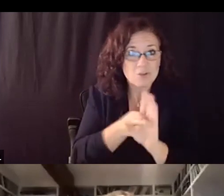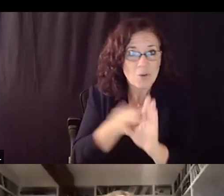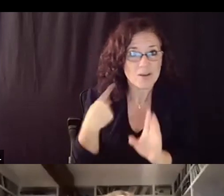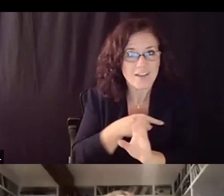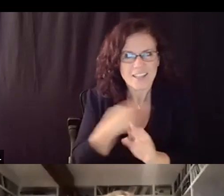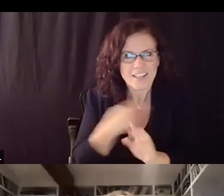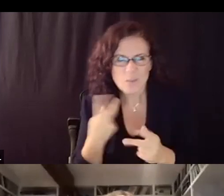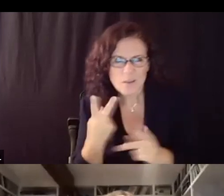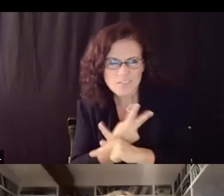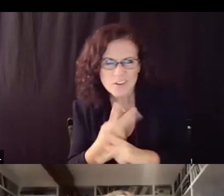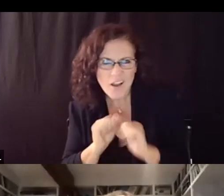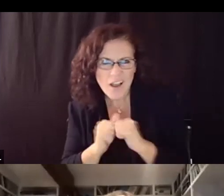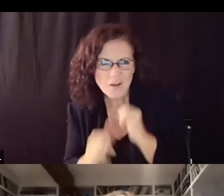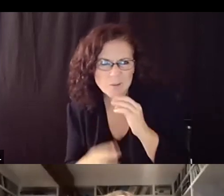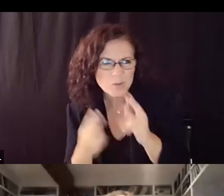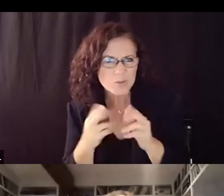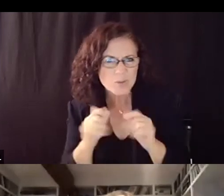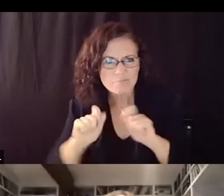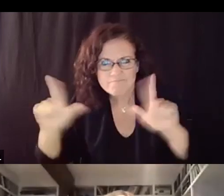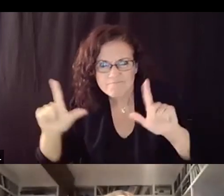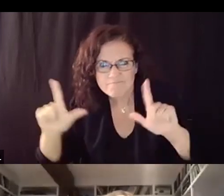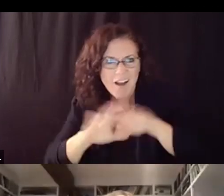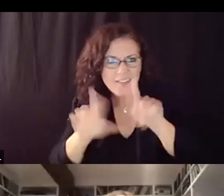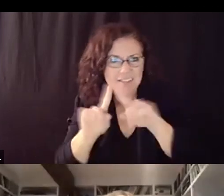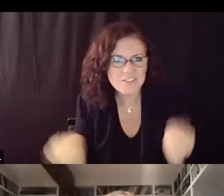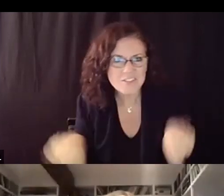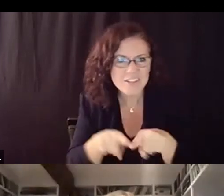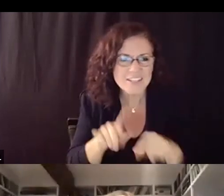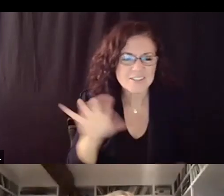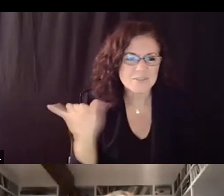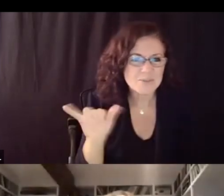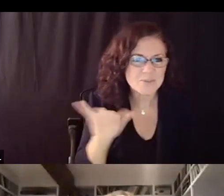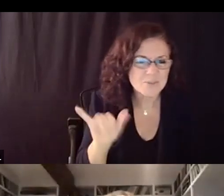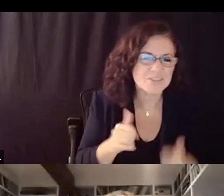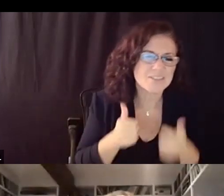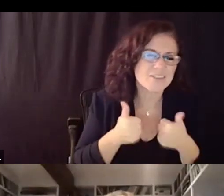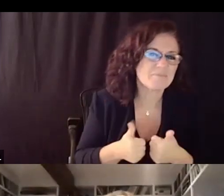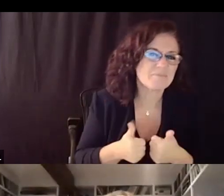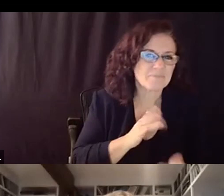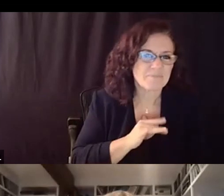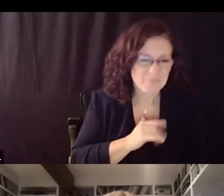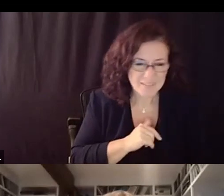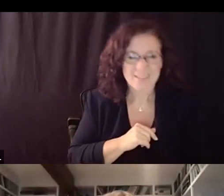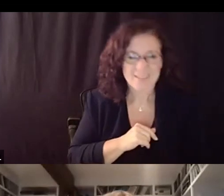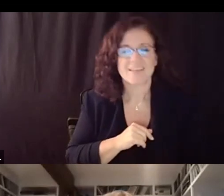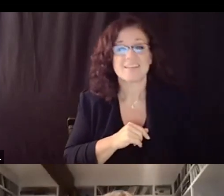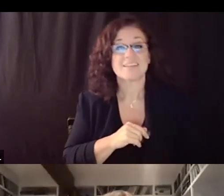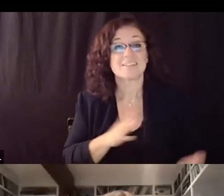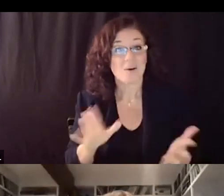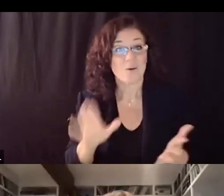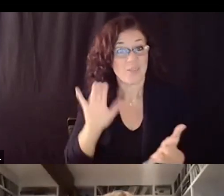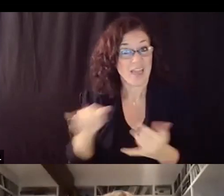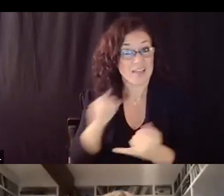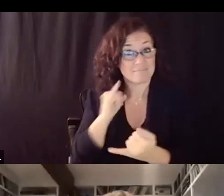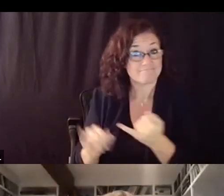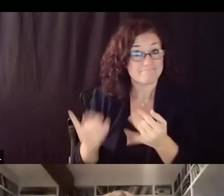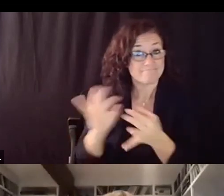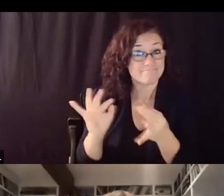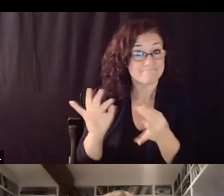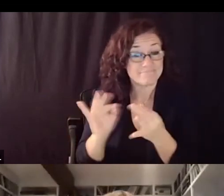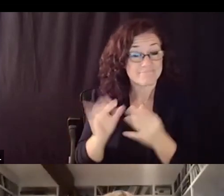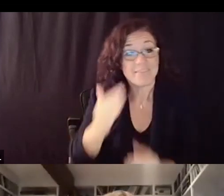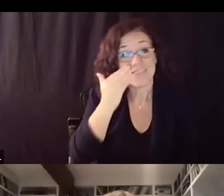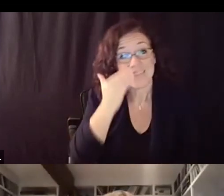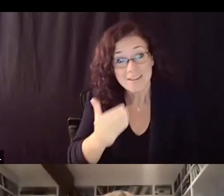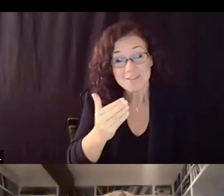out how to have them uh be part of our meetings and um with that thank you board and we will